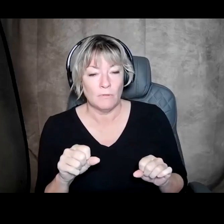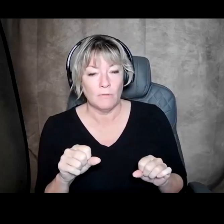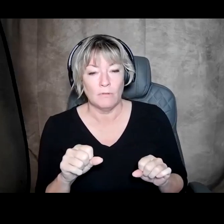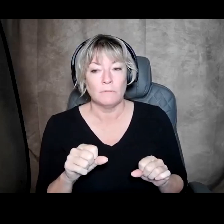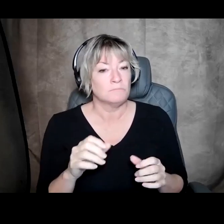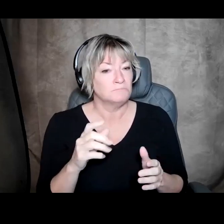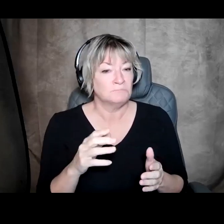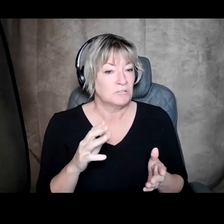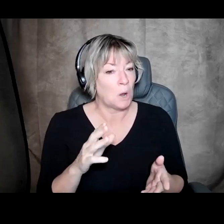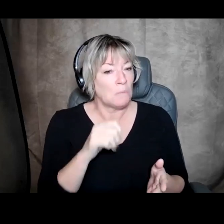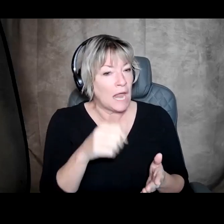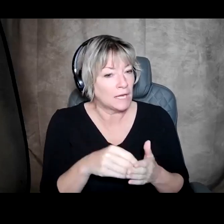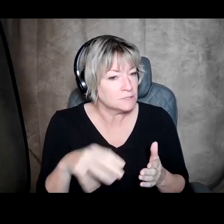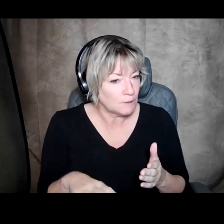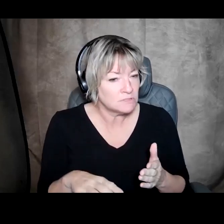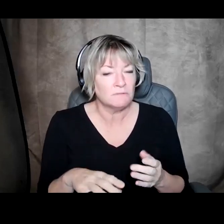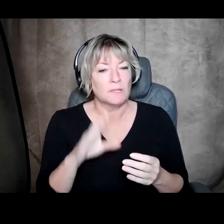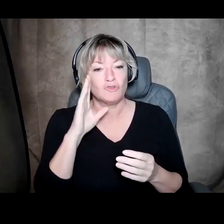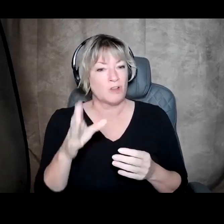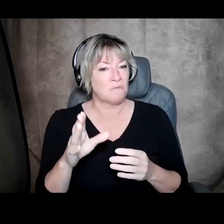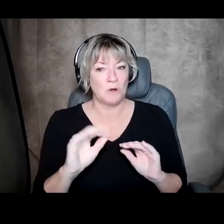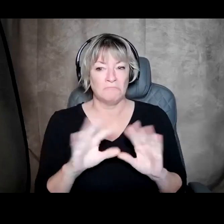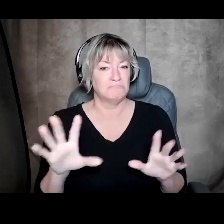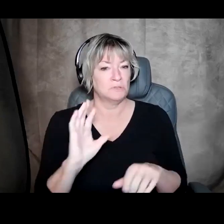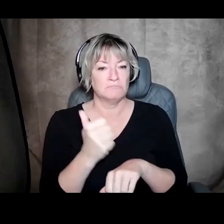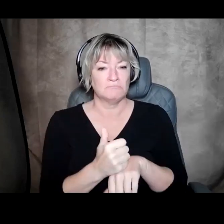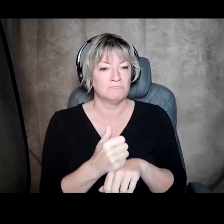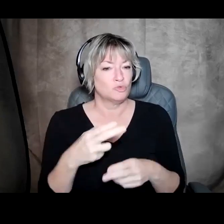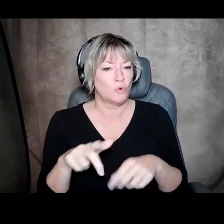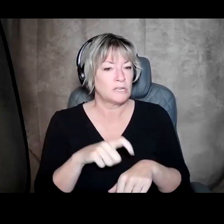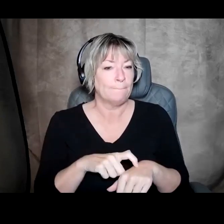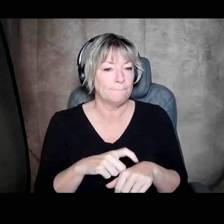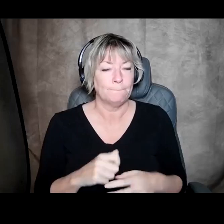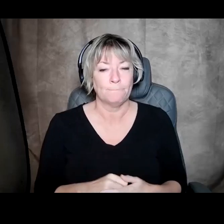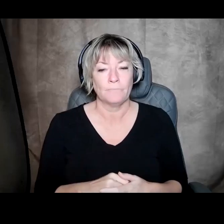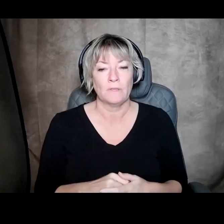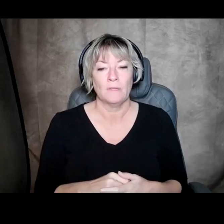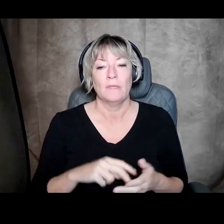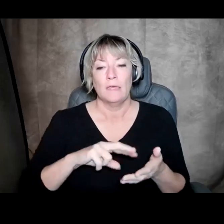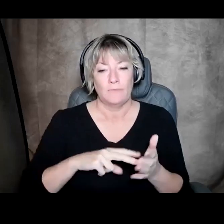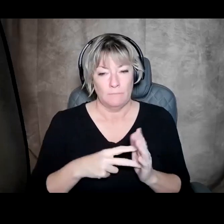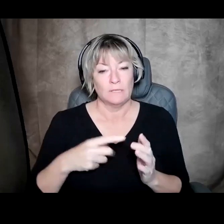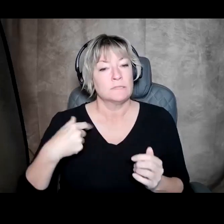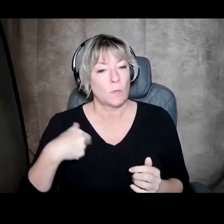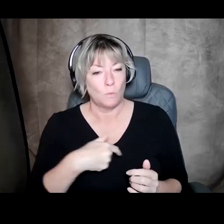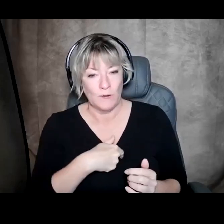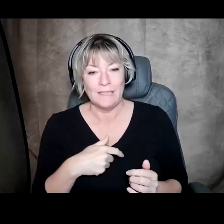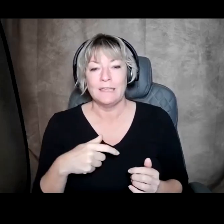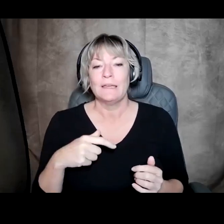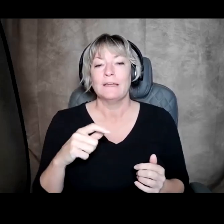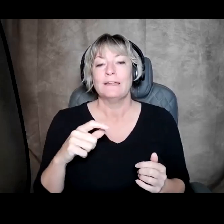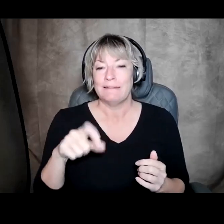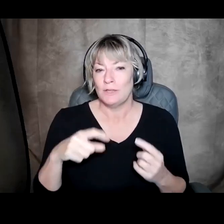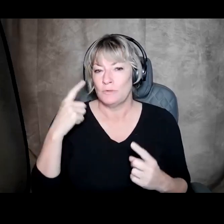cost-effective, and straightforward to implement in a very short time period. And that means that we in Christ centers need to think about, well,